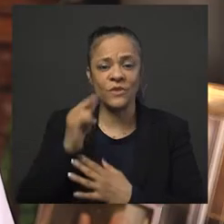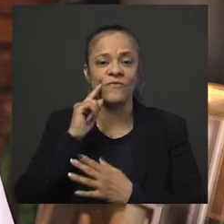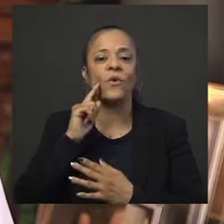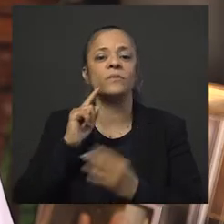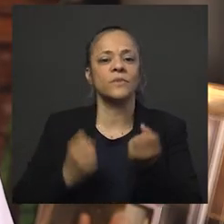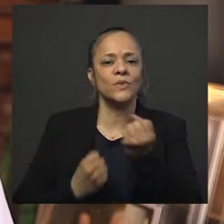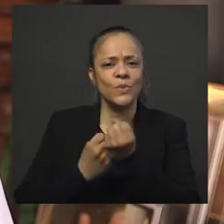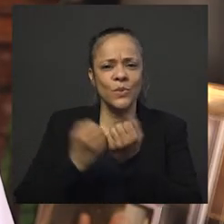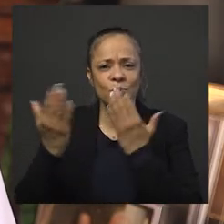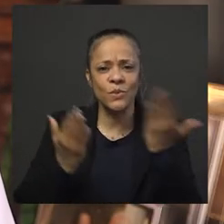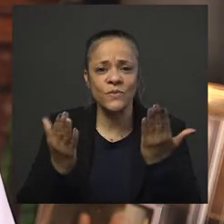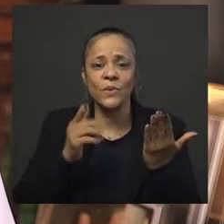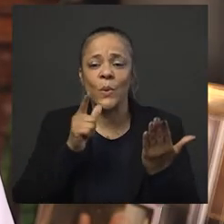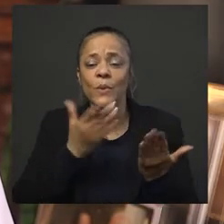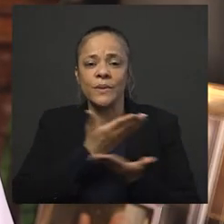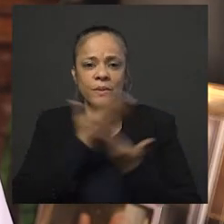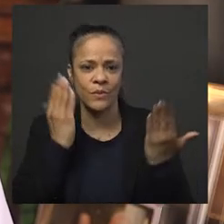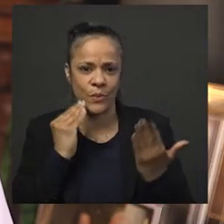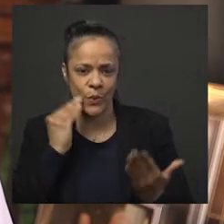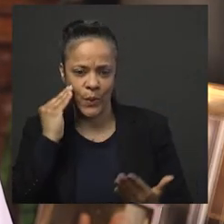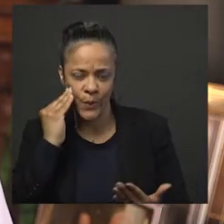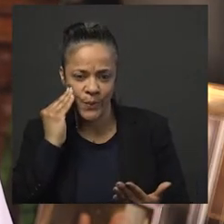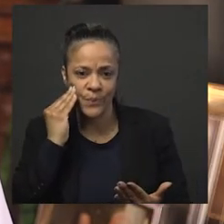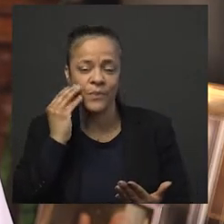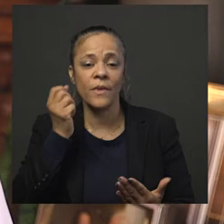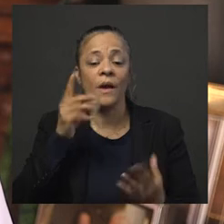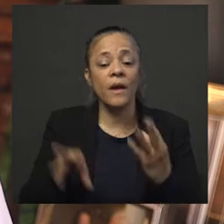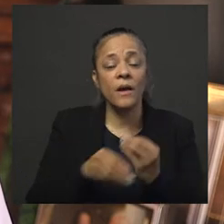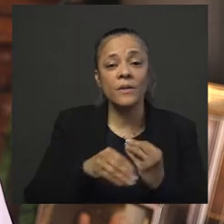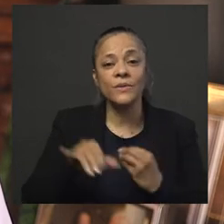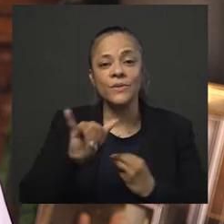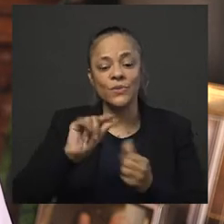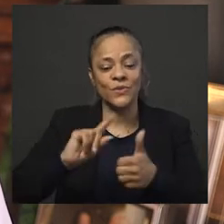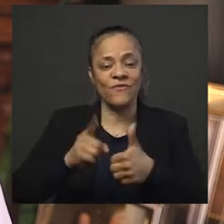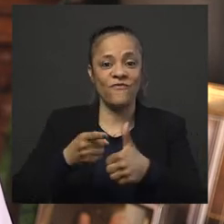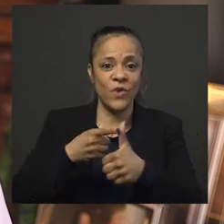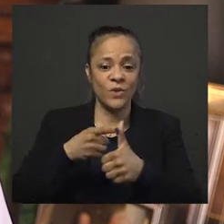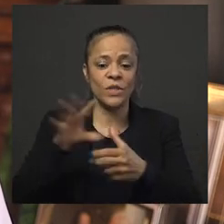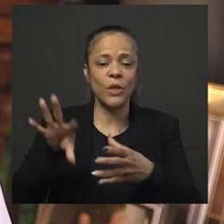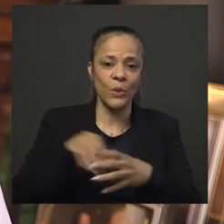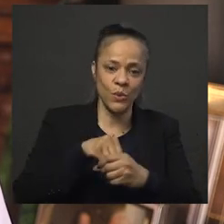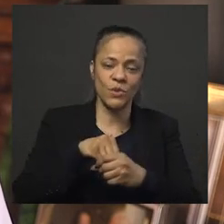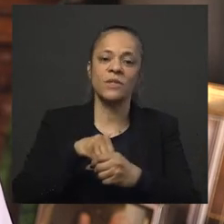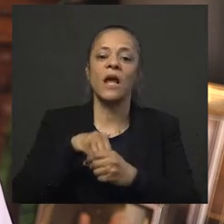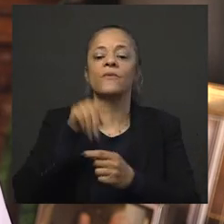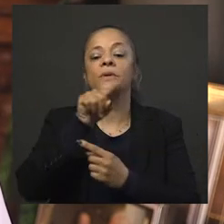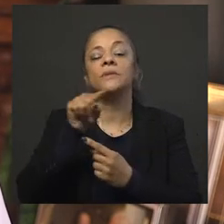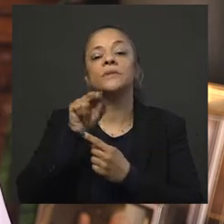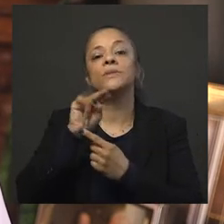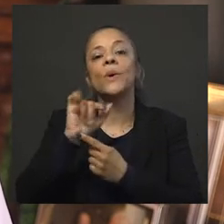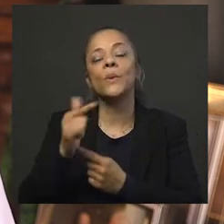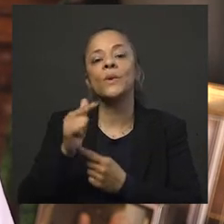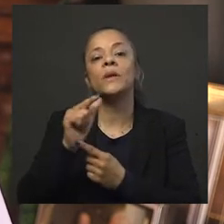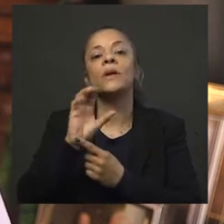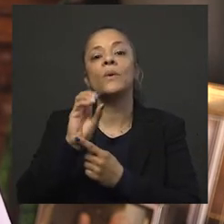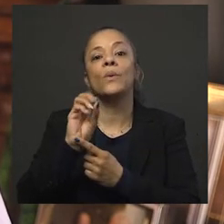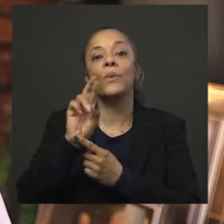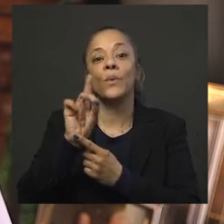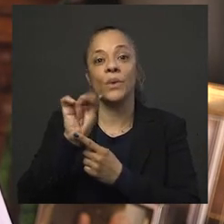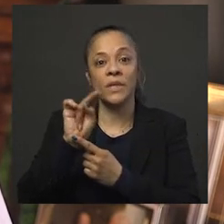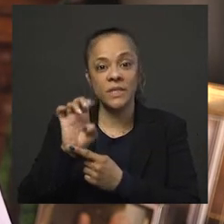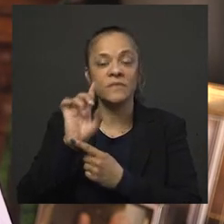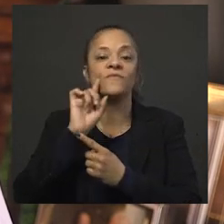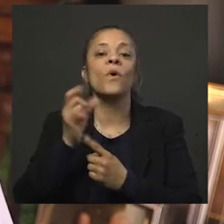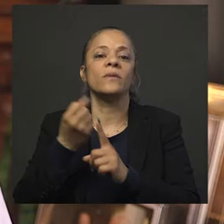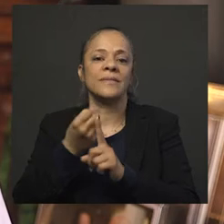Additionally, the City's first-ever Inclusionary Zoning Ordinance mandates affordable housing and expands access for our neediest residents. We did this